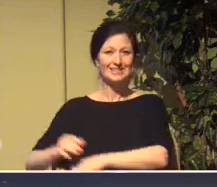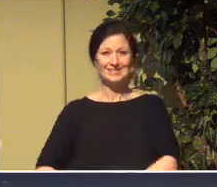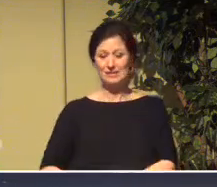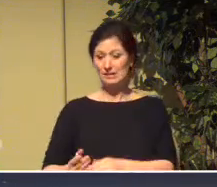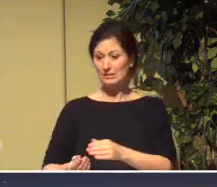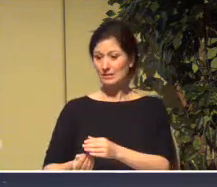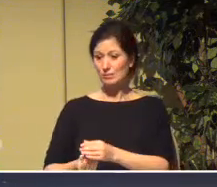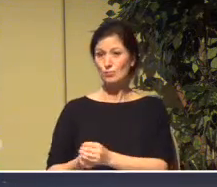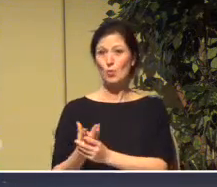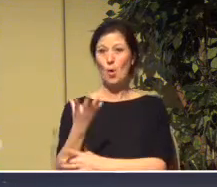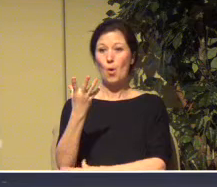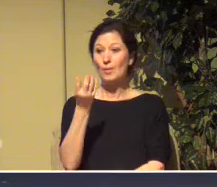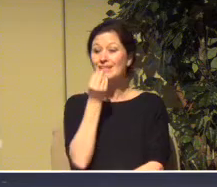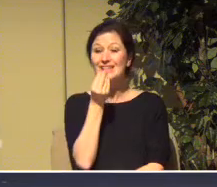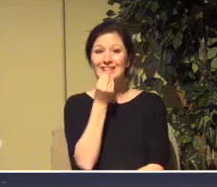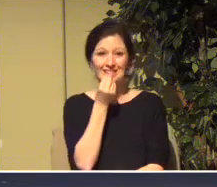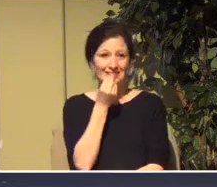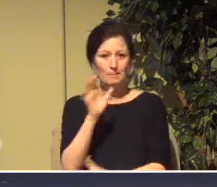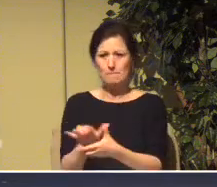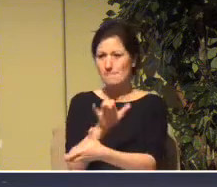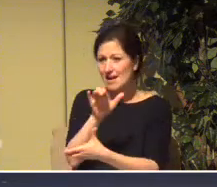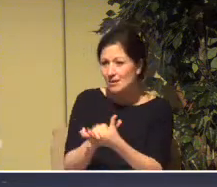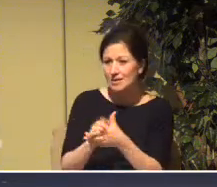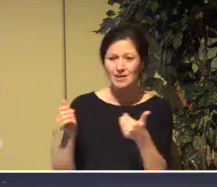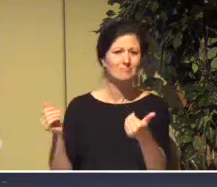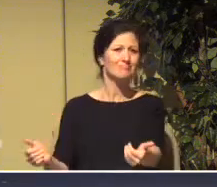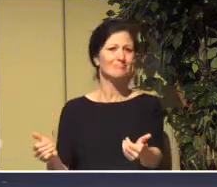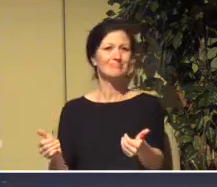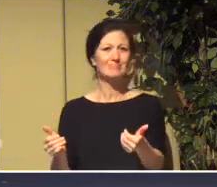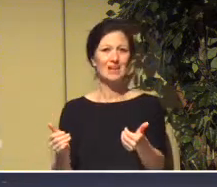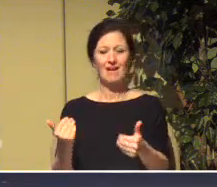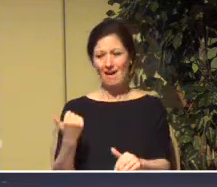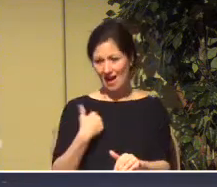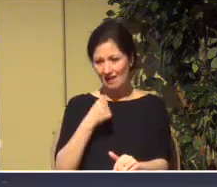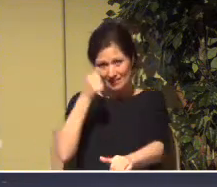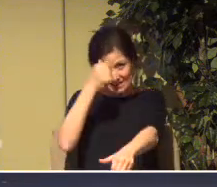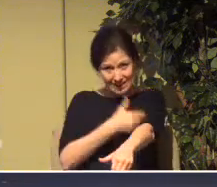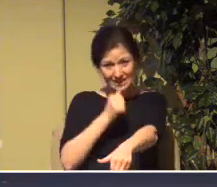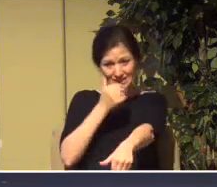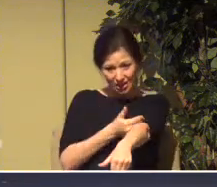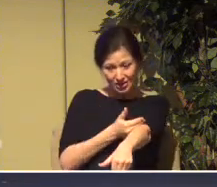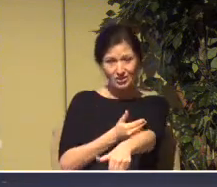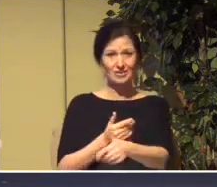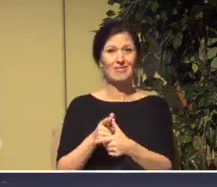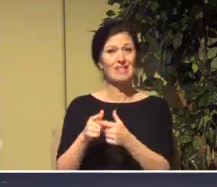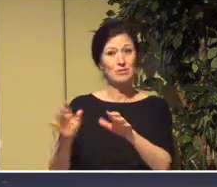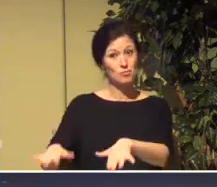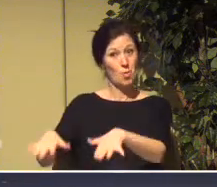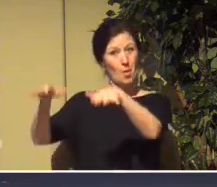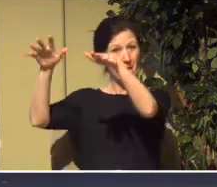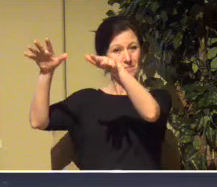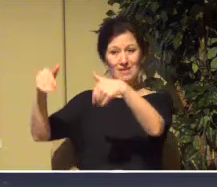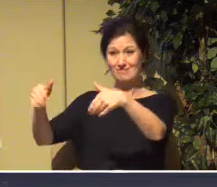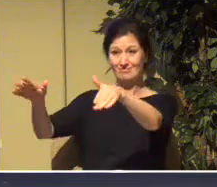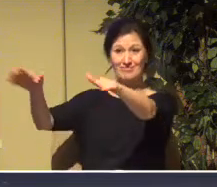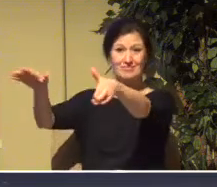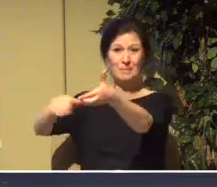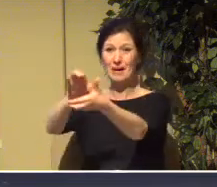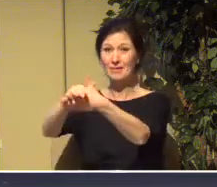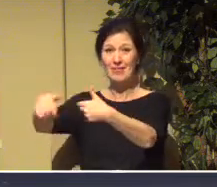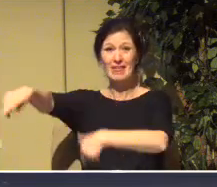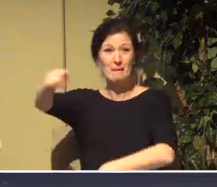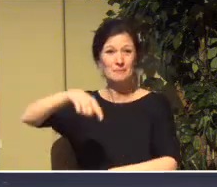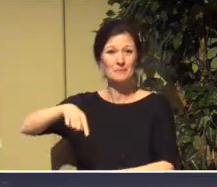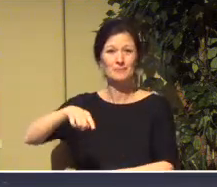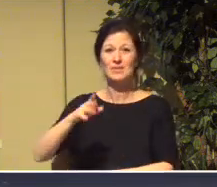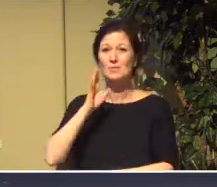Marry. Have sons, have daughters. Marry your sons and daughters off as well that they may have children too, so you have